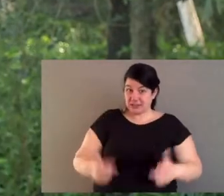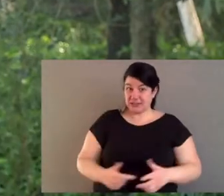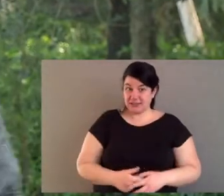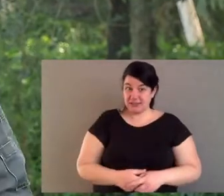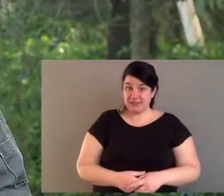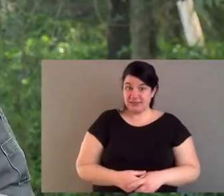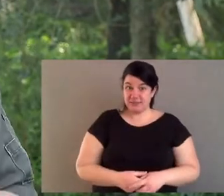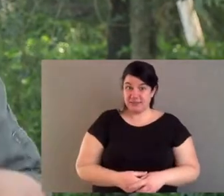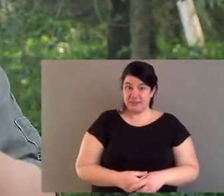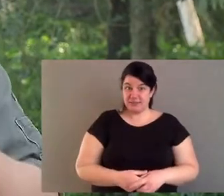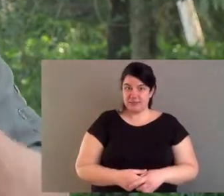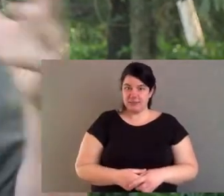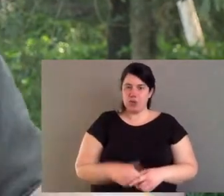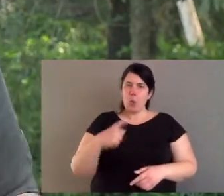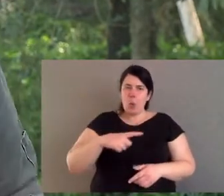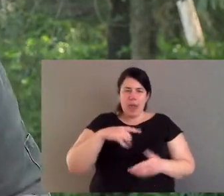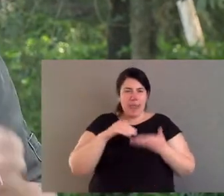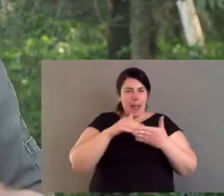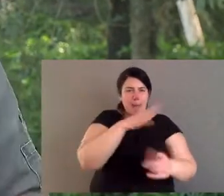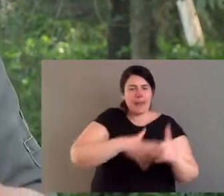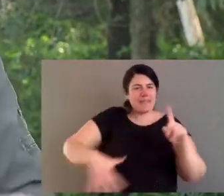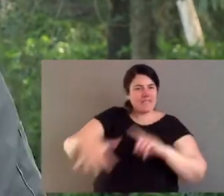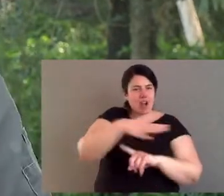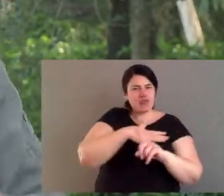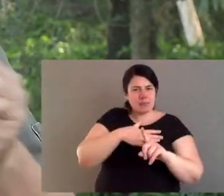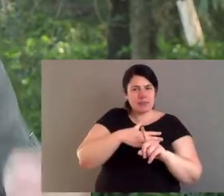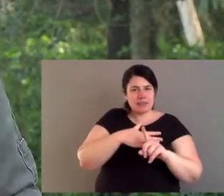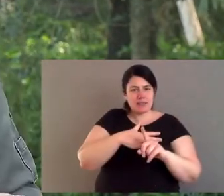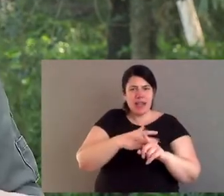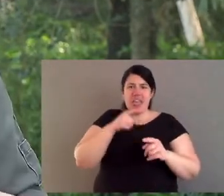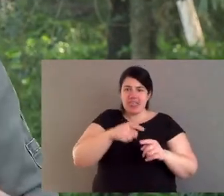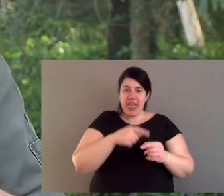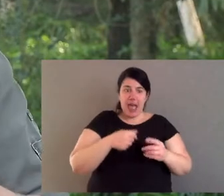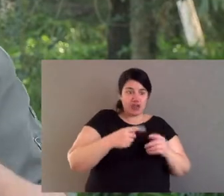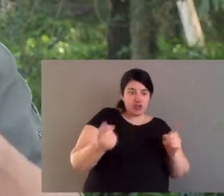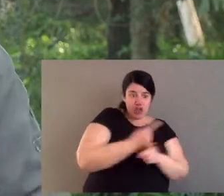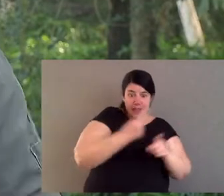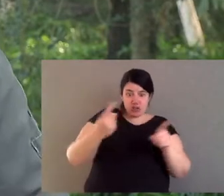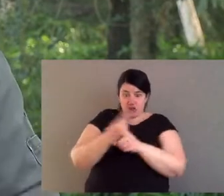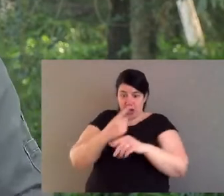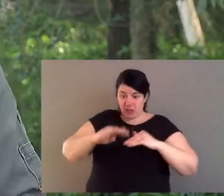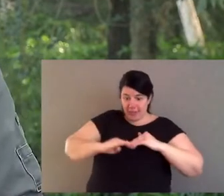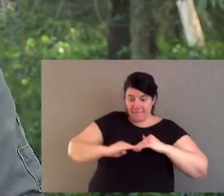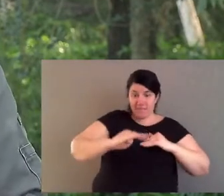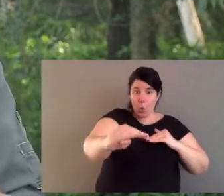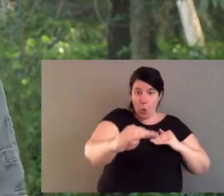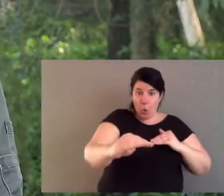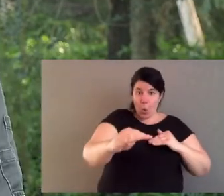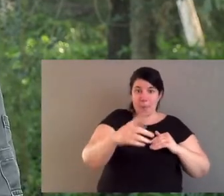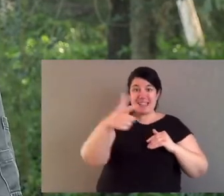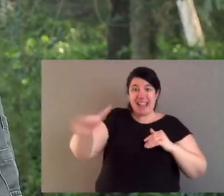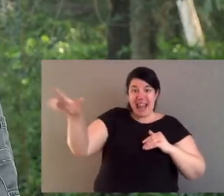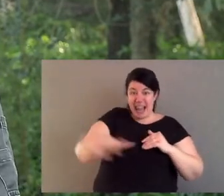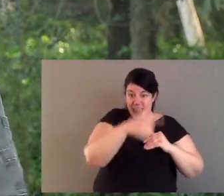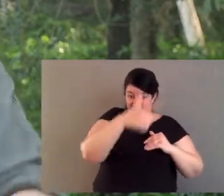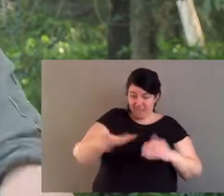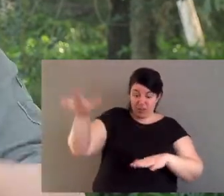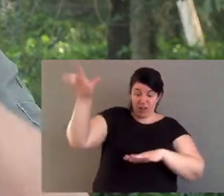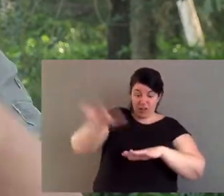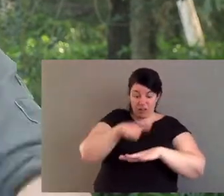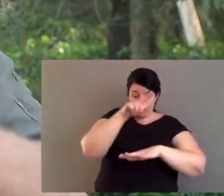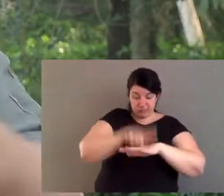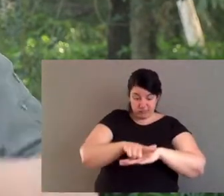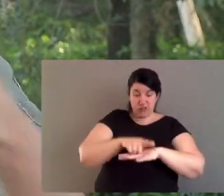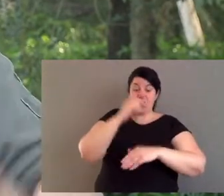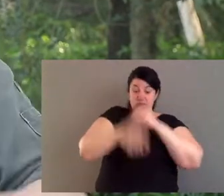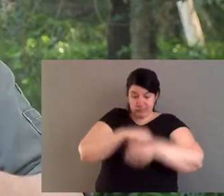Every little hole it digs. So, what the three of them have in common, and why they're engineers, is that they all impact the forest floor by